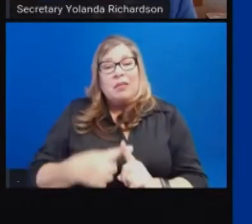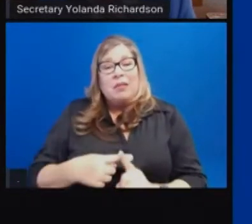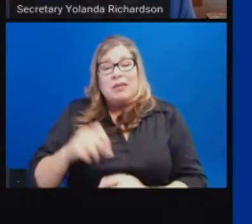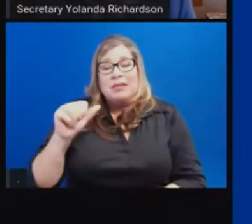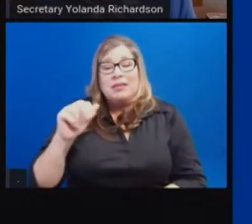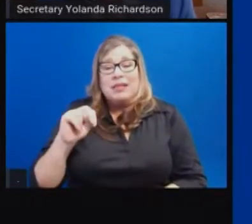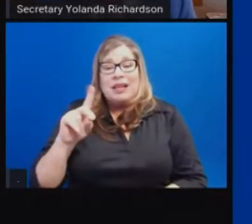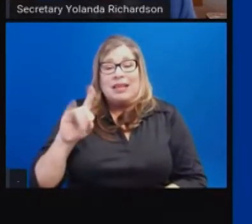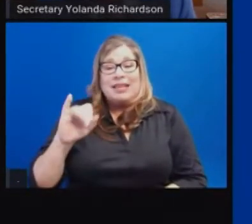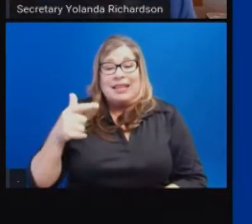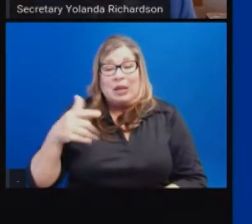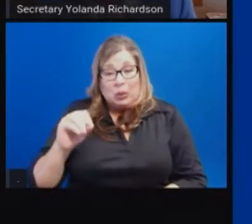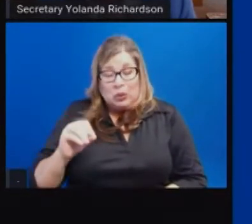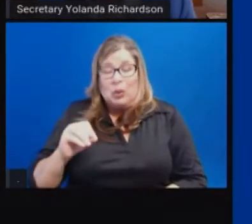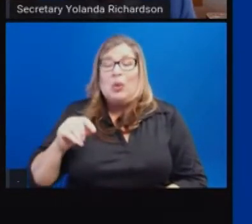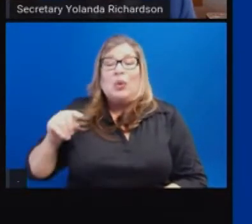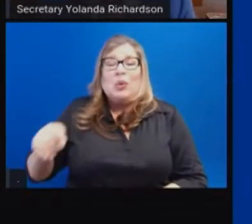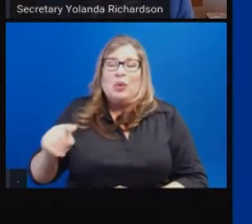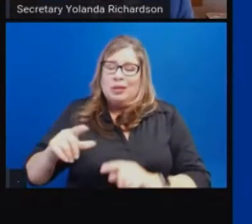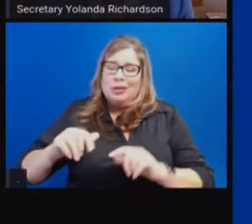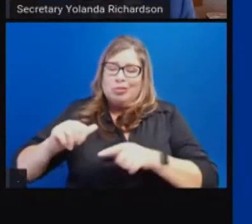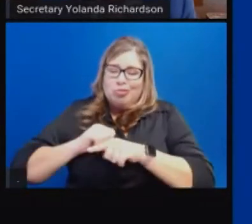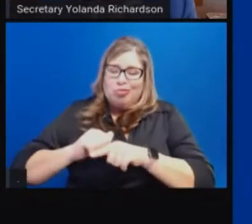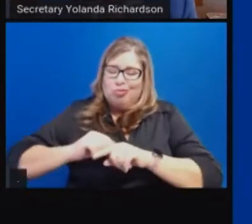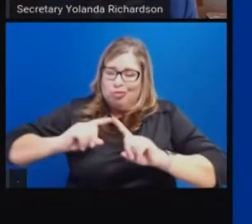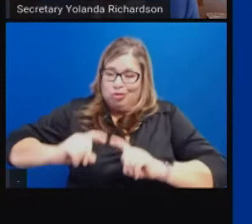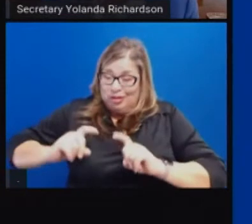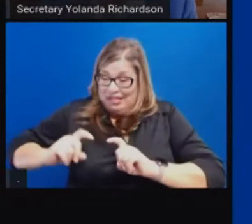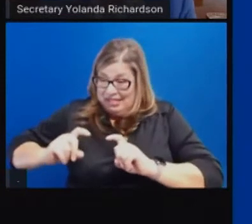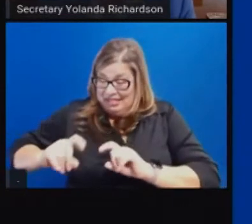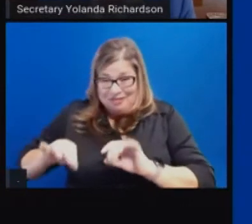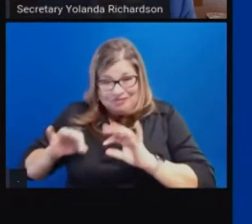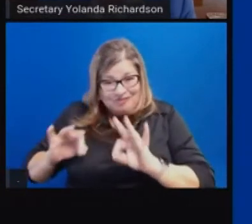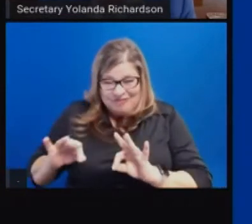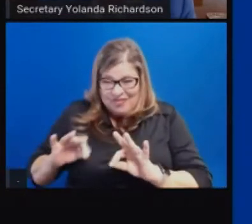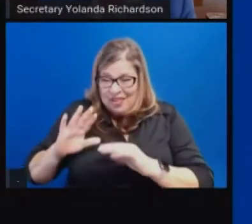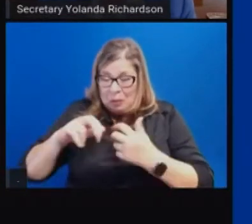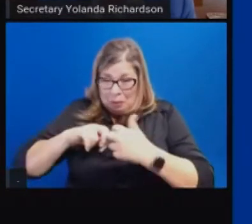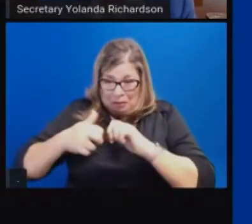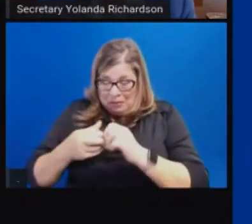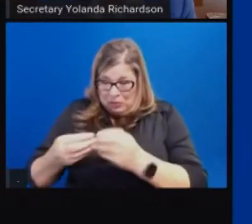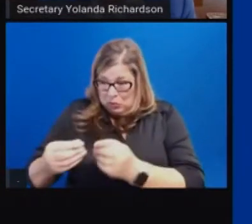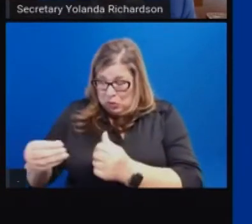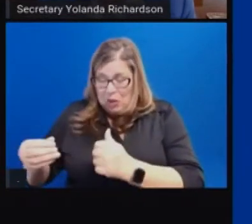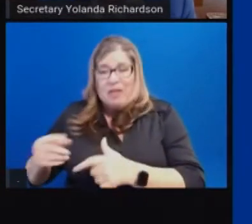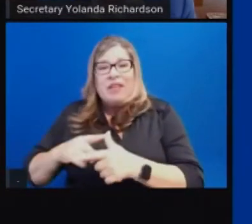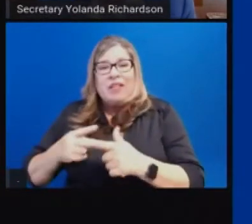that out and get all of the kinks out and then roll that out in the coming weeks to other counties as well.